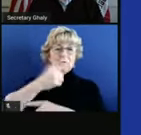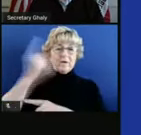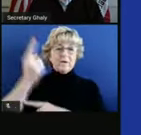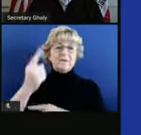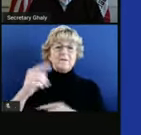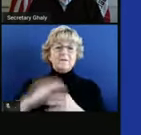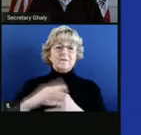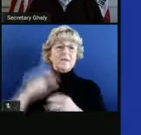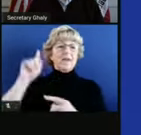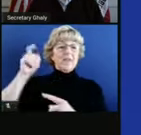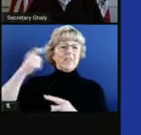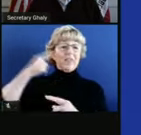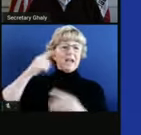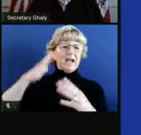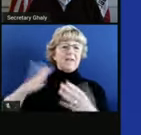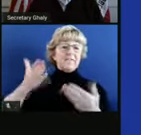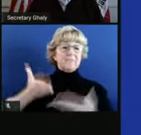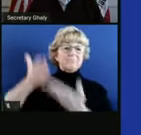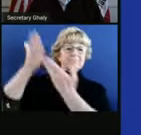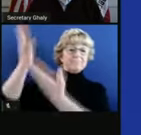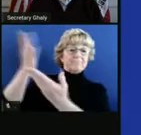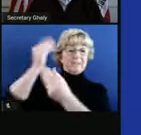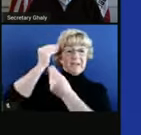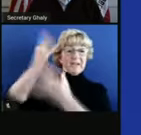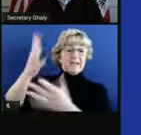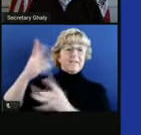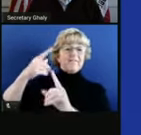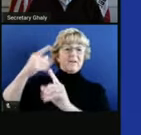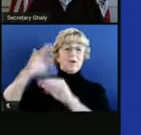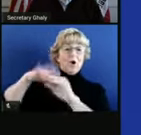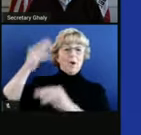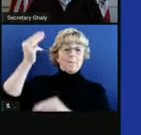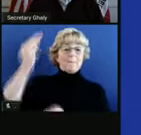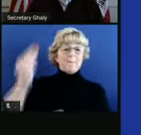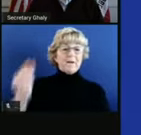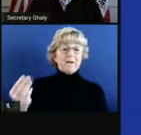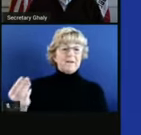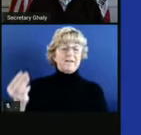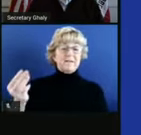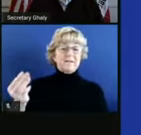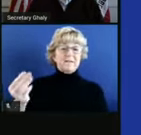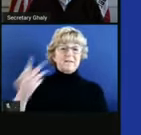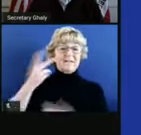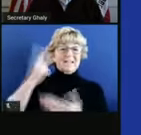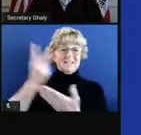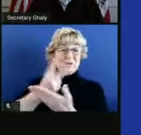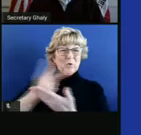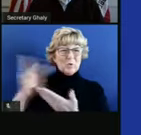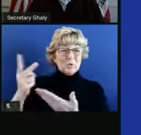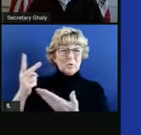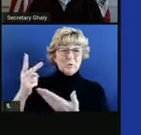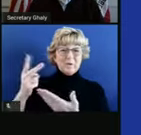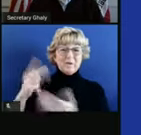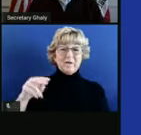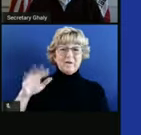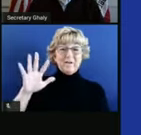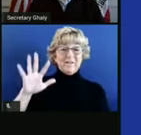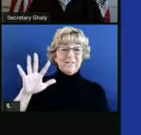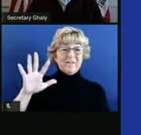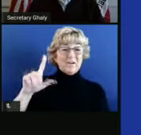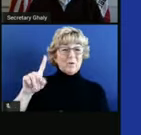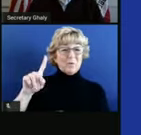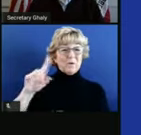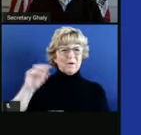rate that the governor presents on every Monday. You'll see that we've had in two weeks a 51%